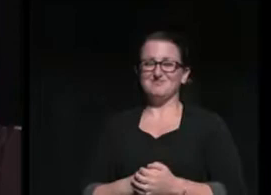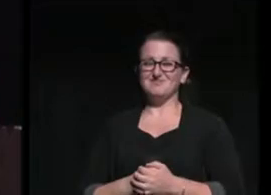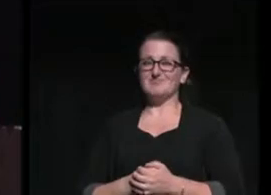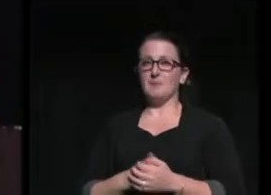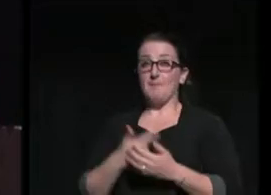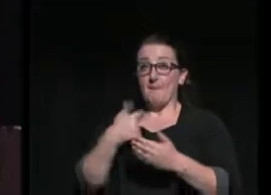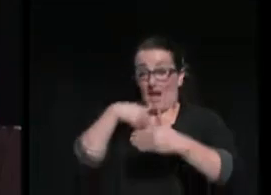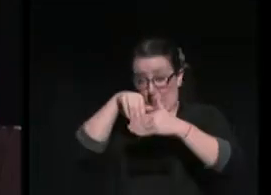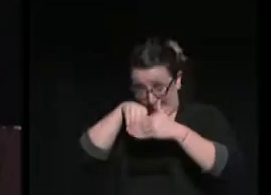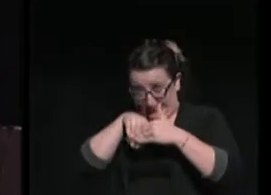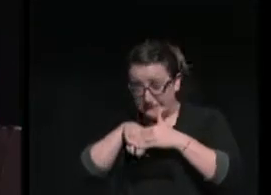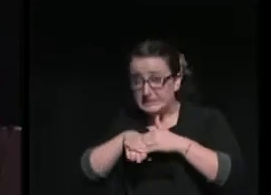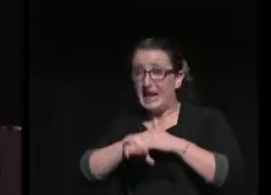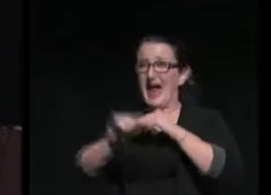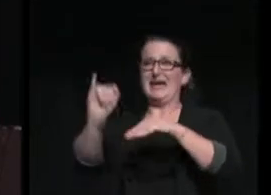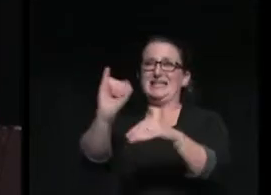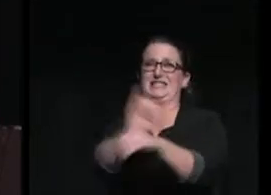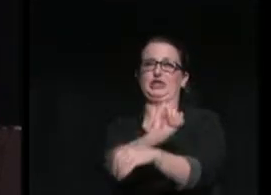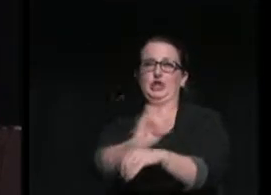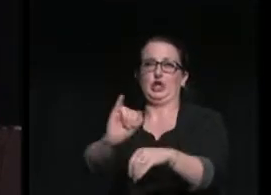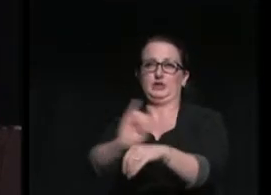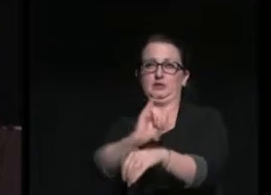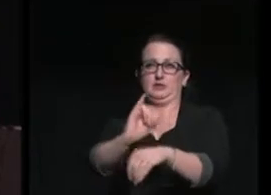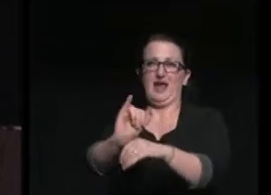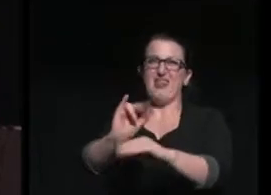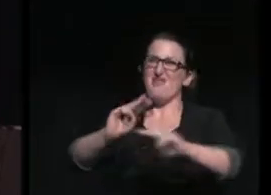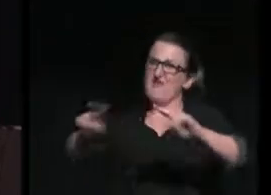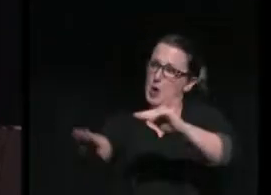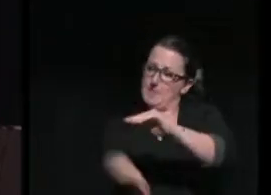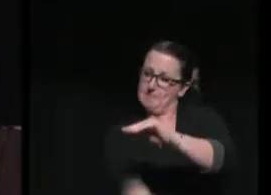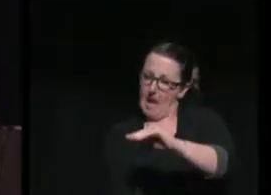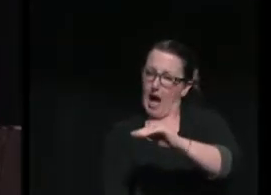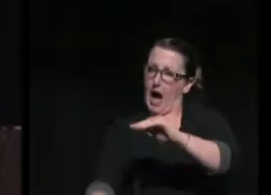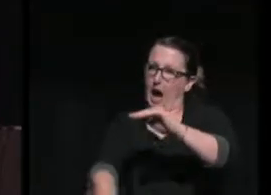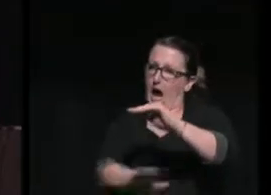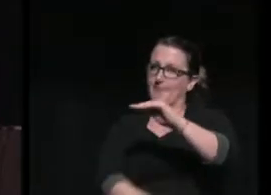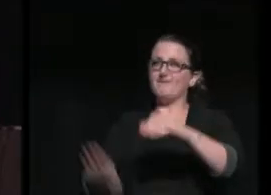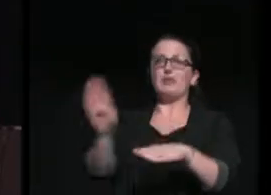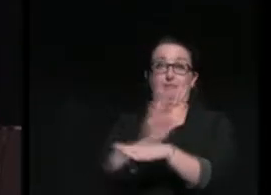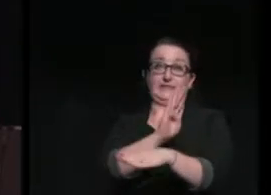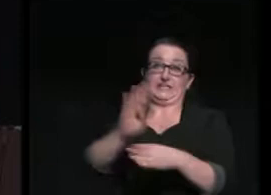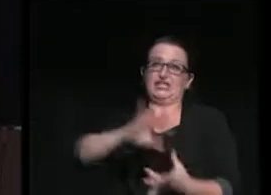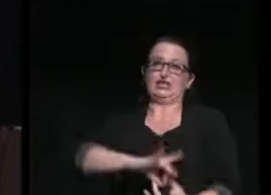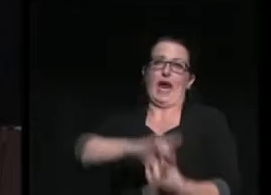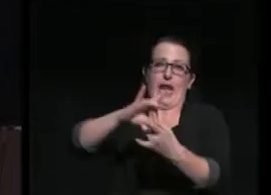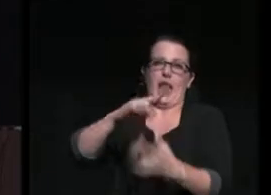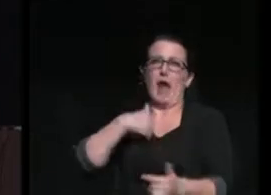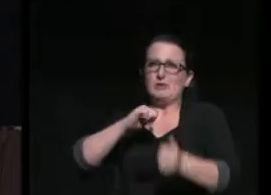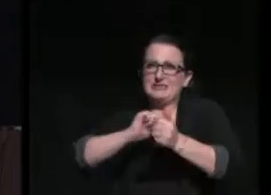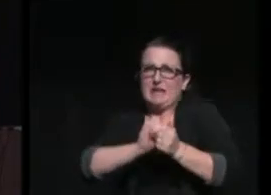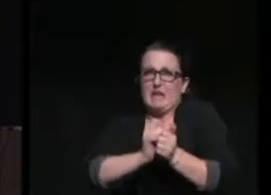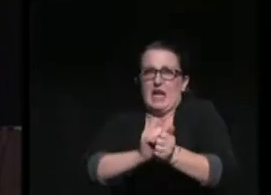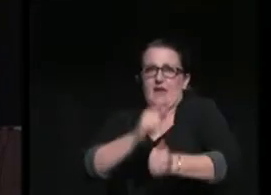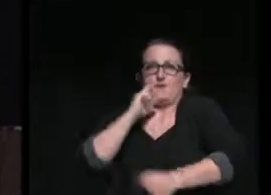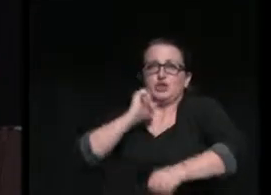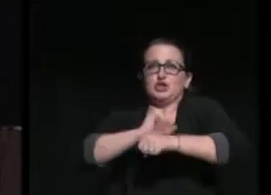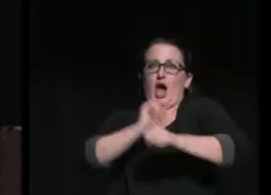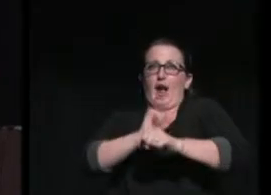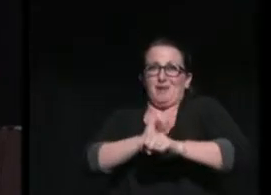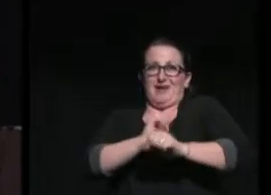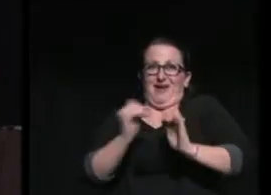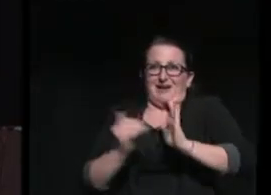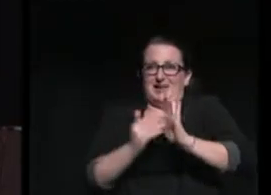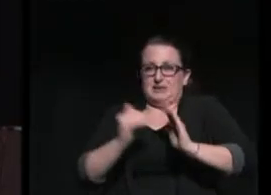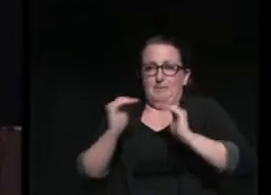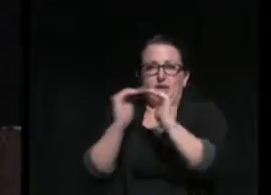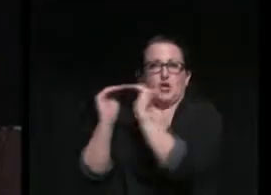an intern at the very bottom of the food chain of business. I was competing for jobs against peers with pedigree names